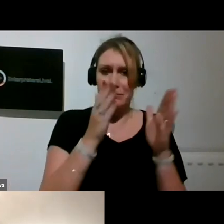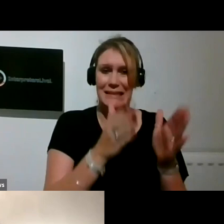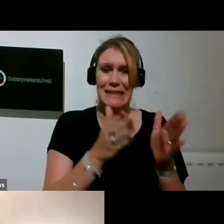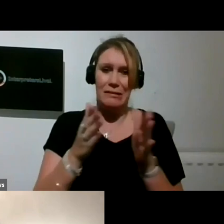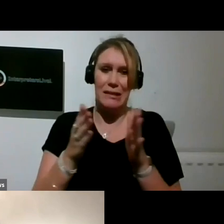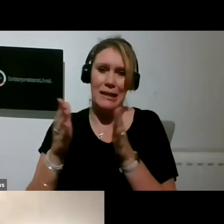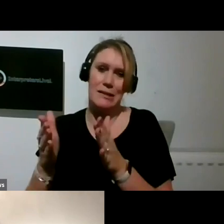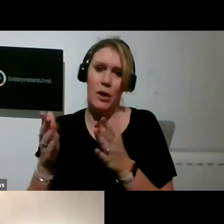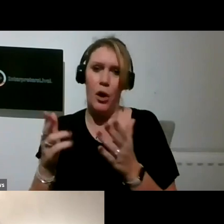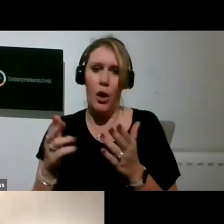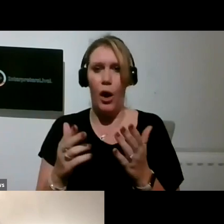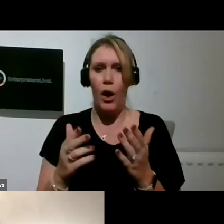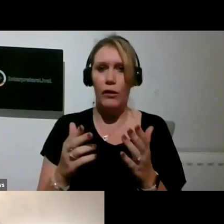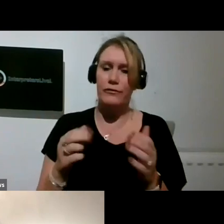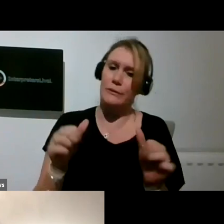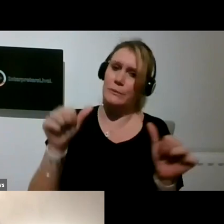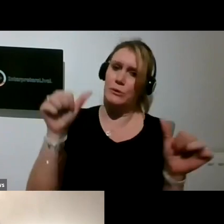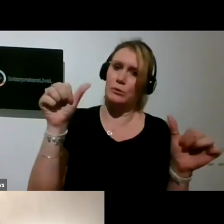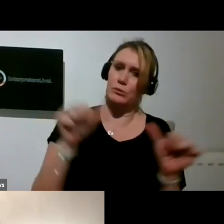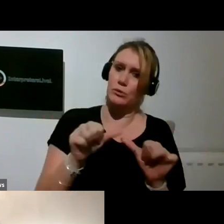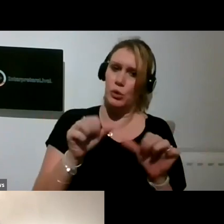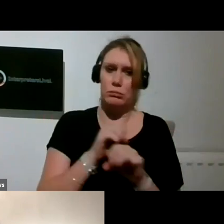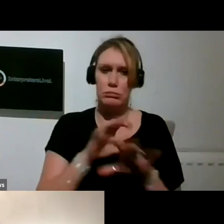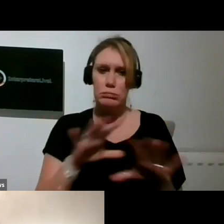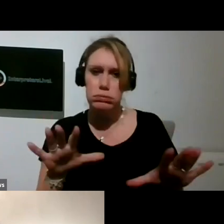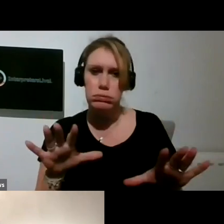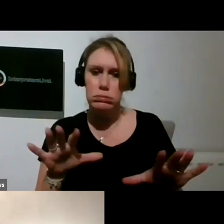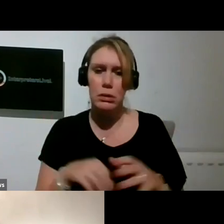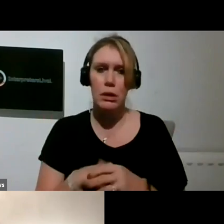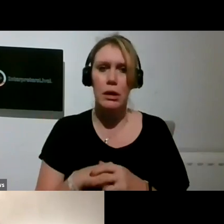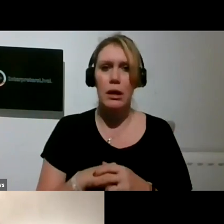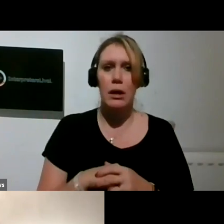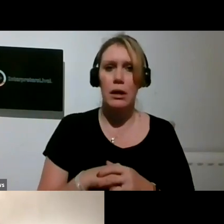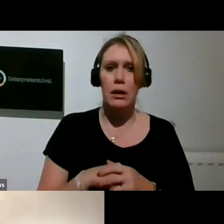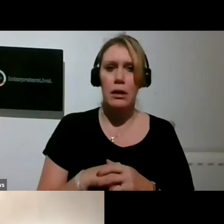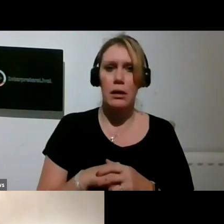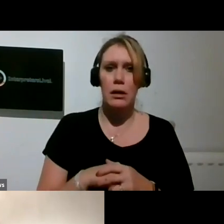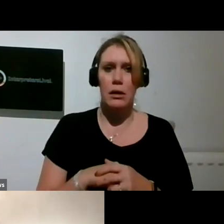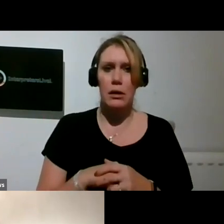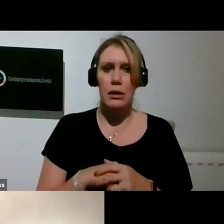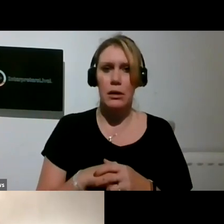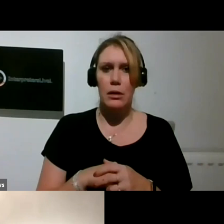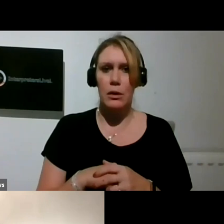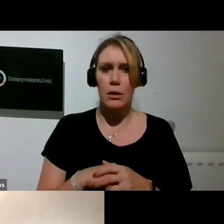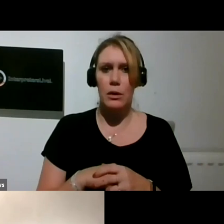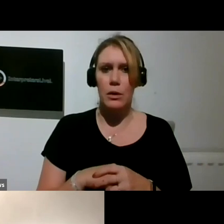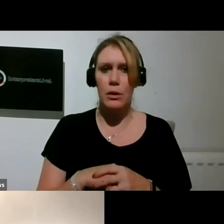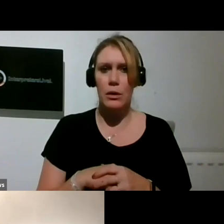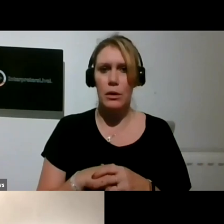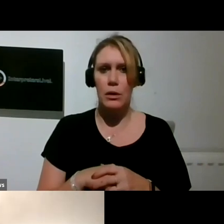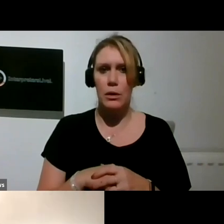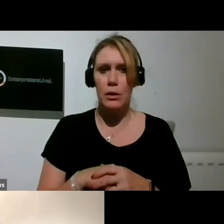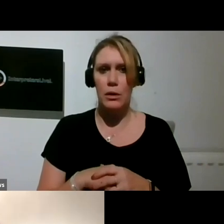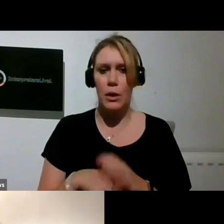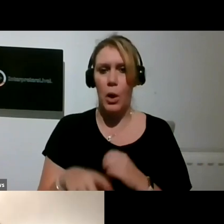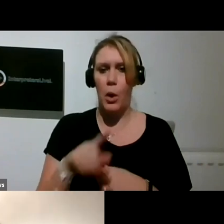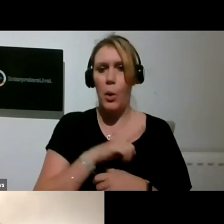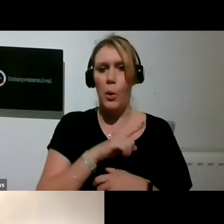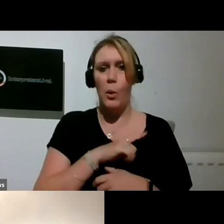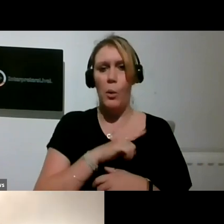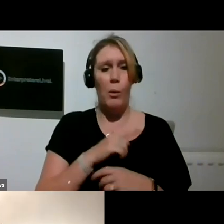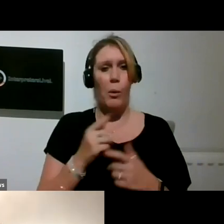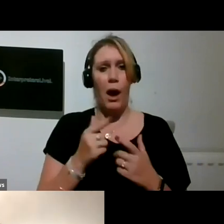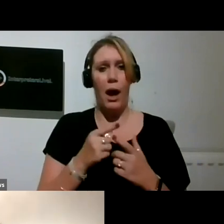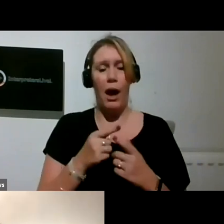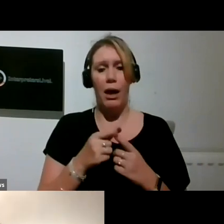plugging a gap because, you know, everyone knows, all artists know that the kind of